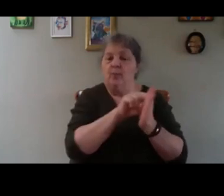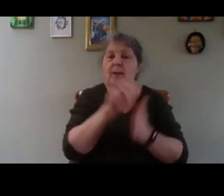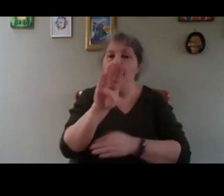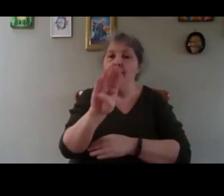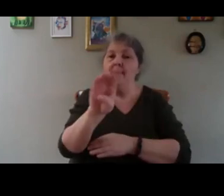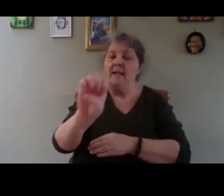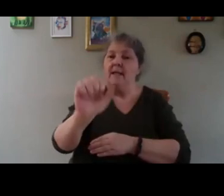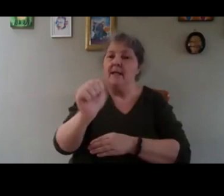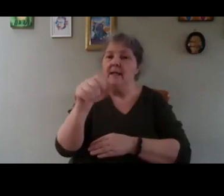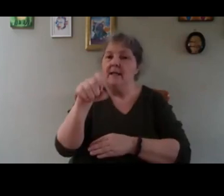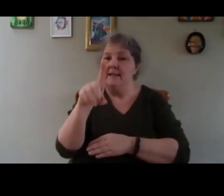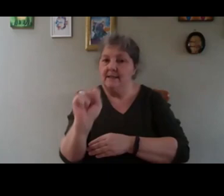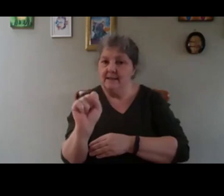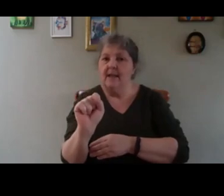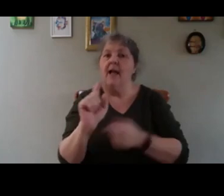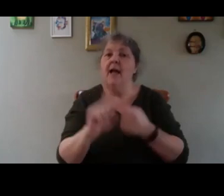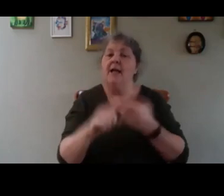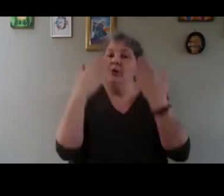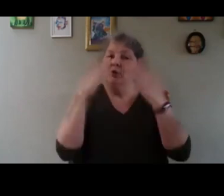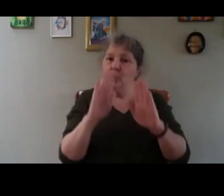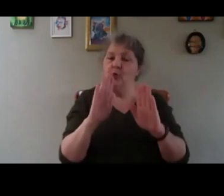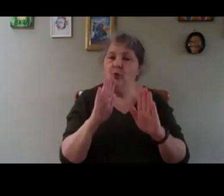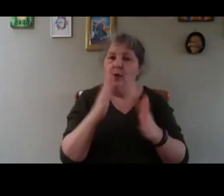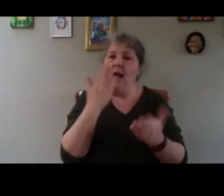I'm going to show you how it's made.